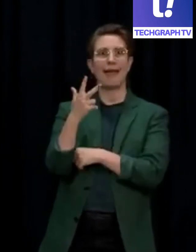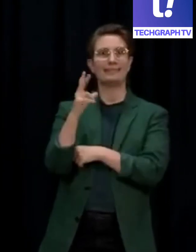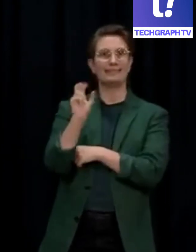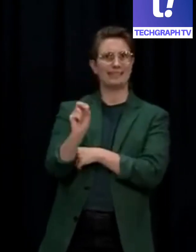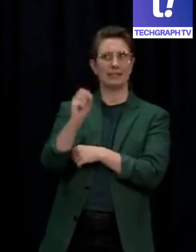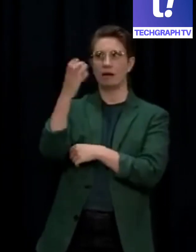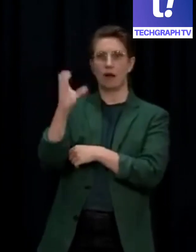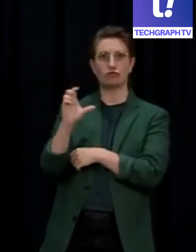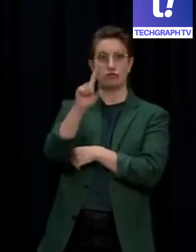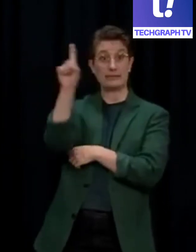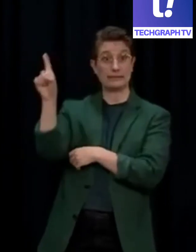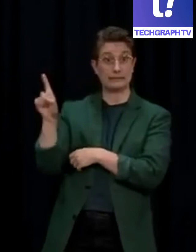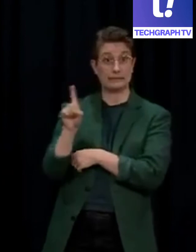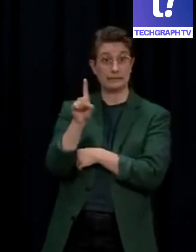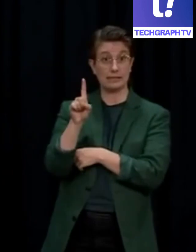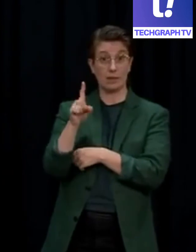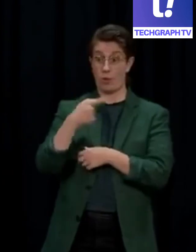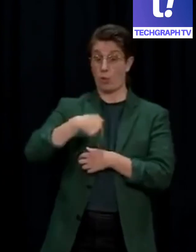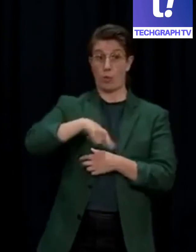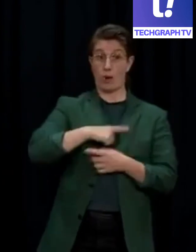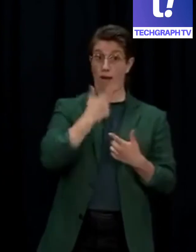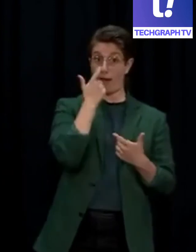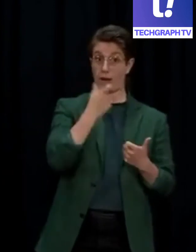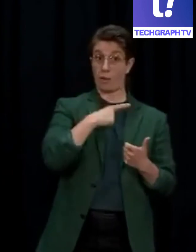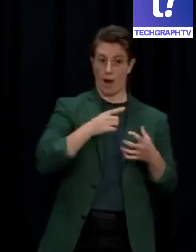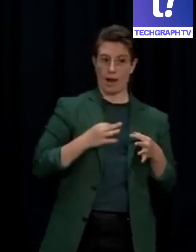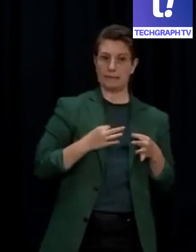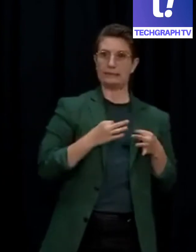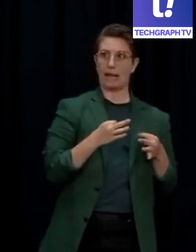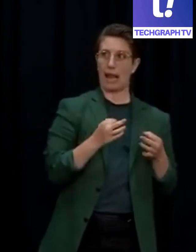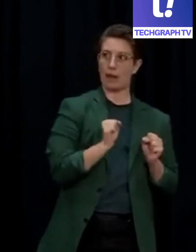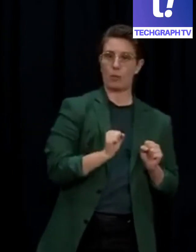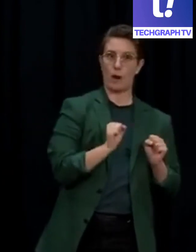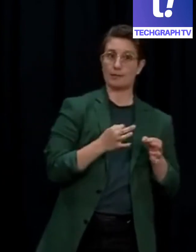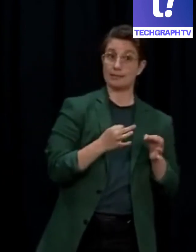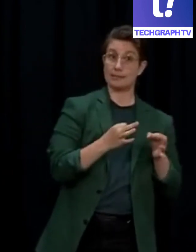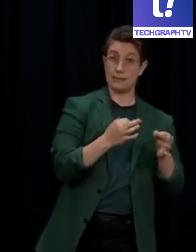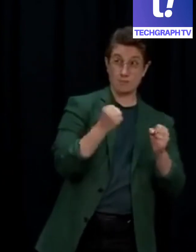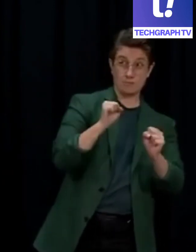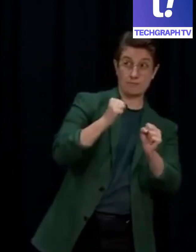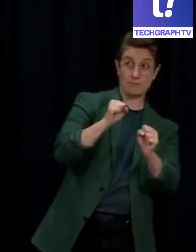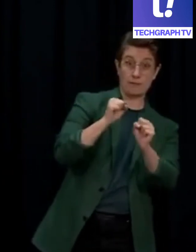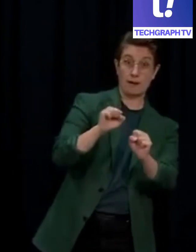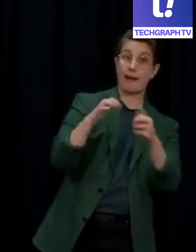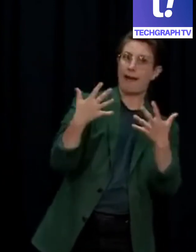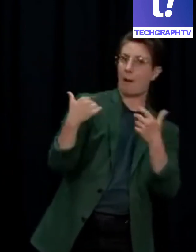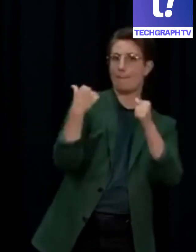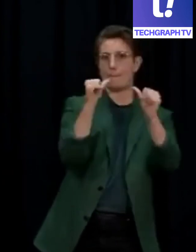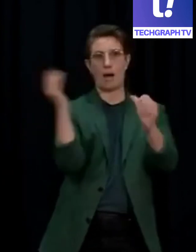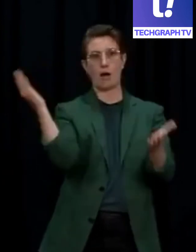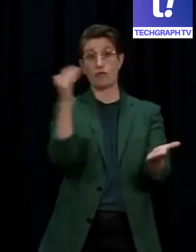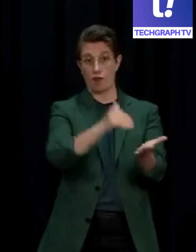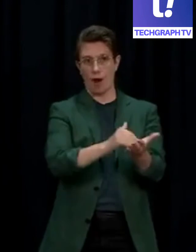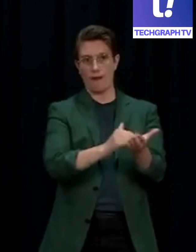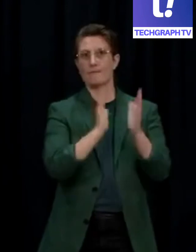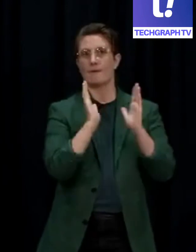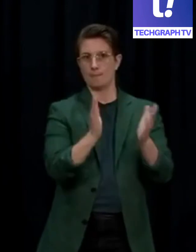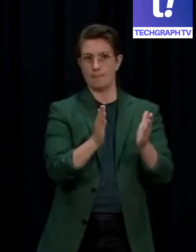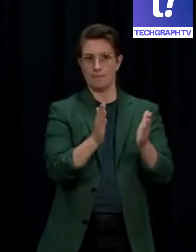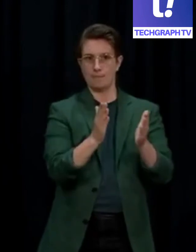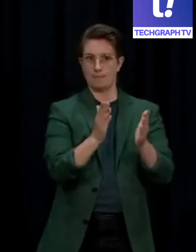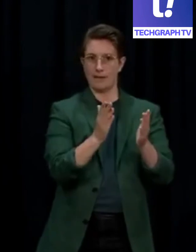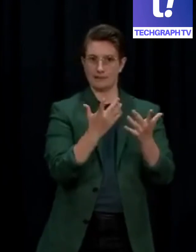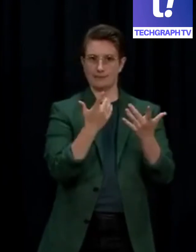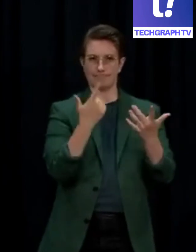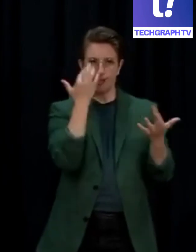to kick off boosters, vaccination for children and prepare. I encourage everyone to use the coming days to take steps at home with your family,